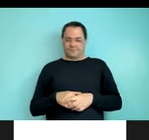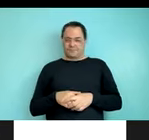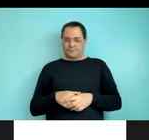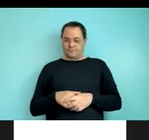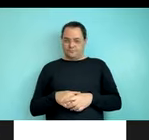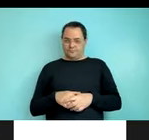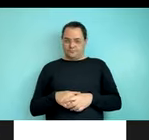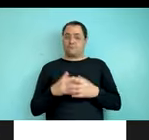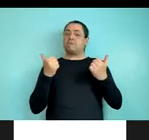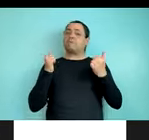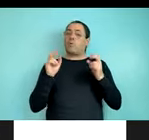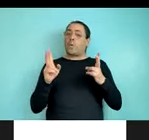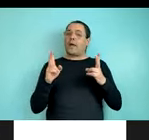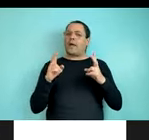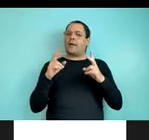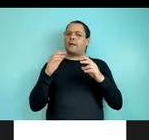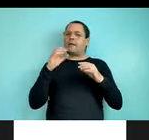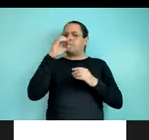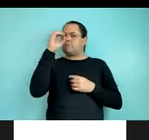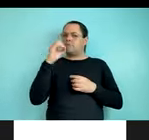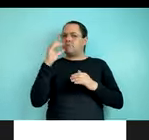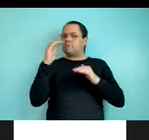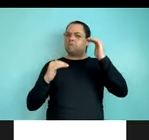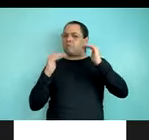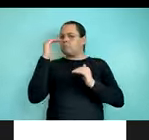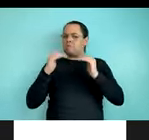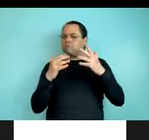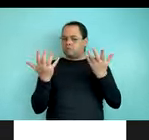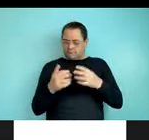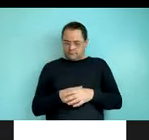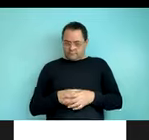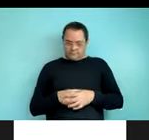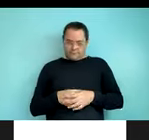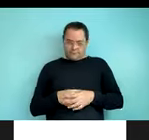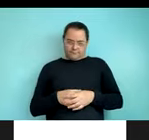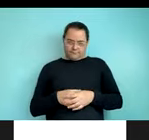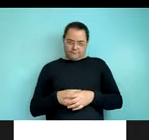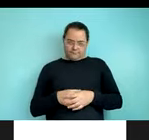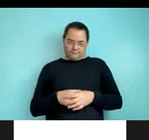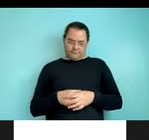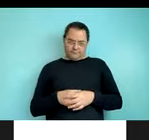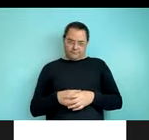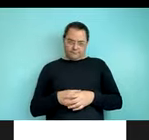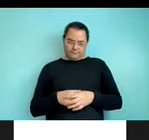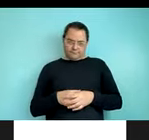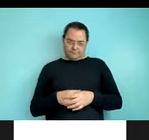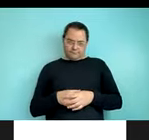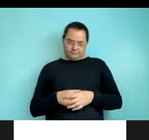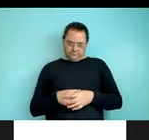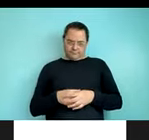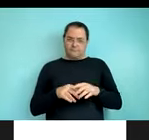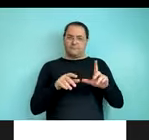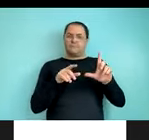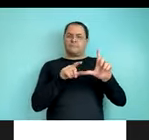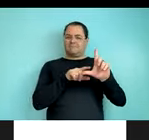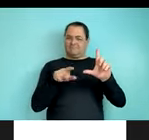So let's take a look at the proportion of noun first selections that people made in each condition. So in the bottom x-axis here, I've